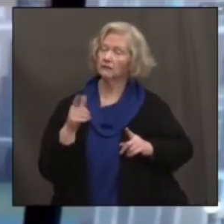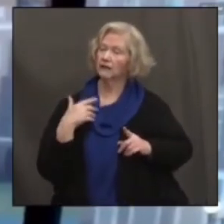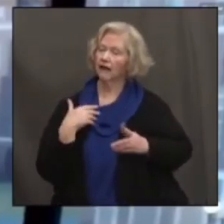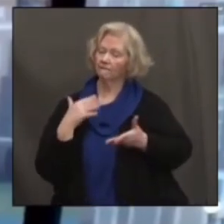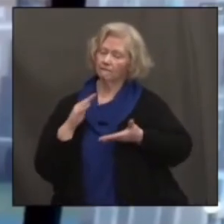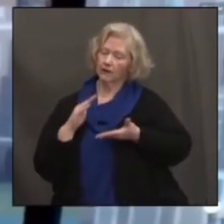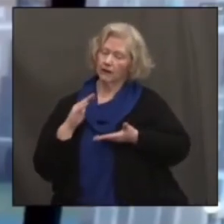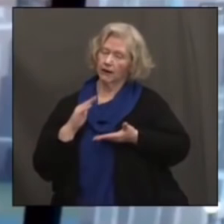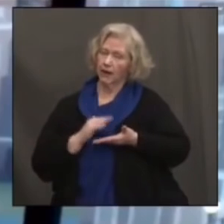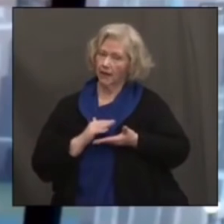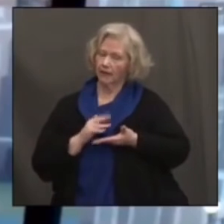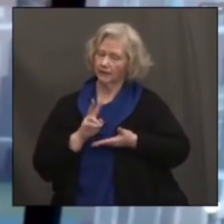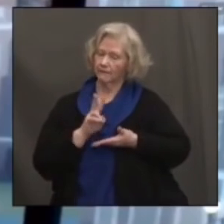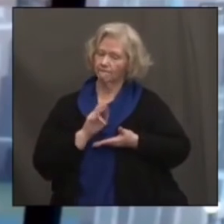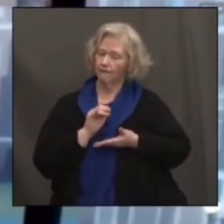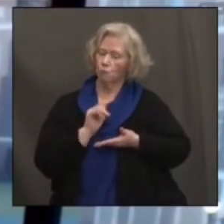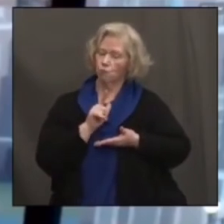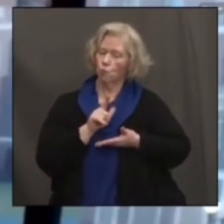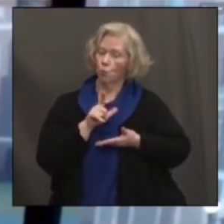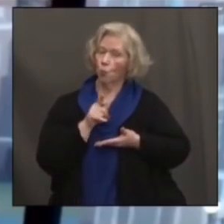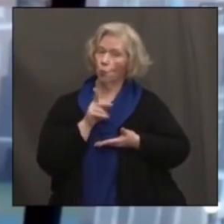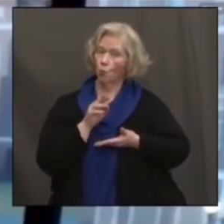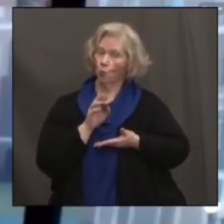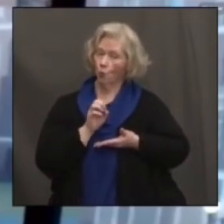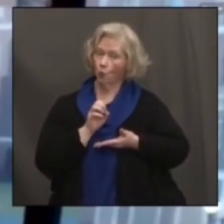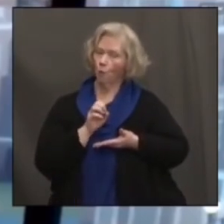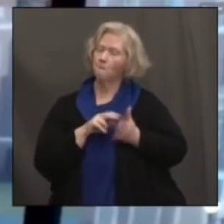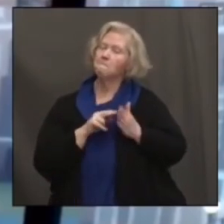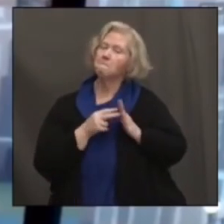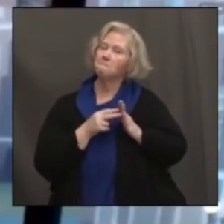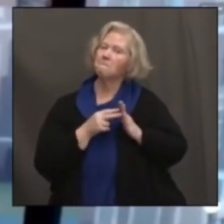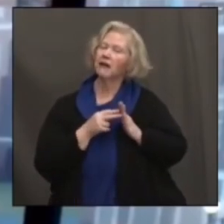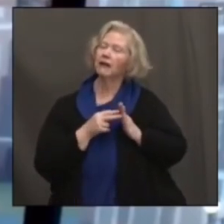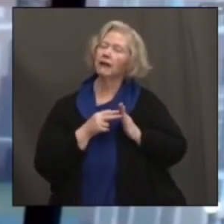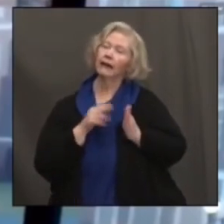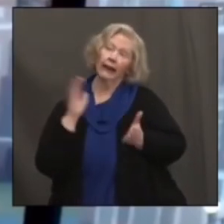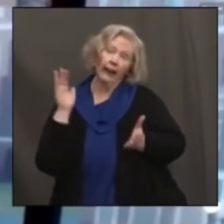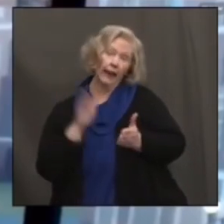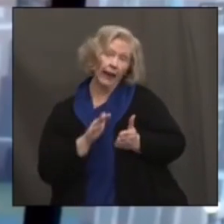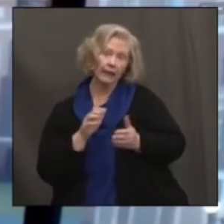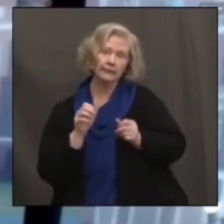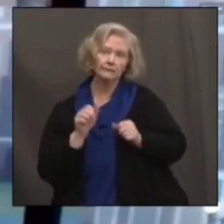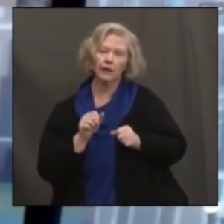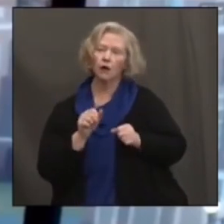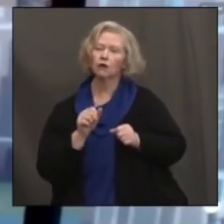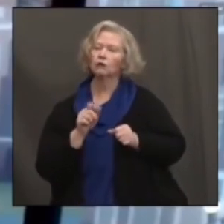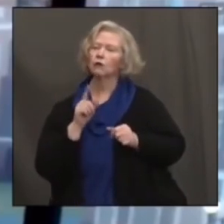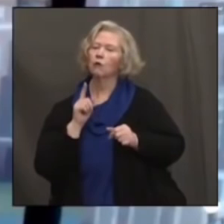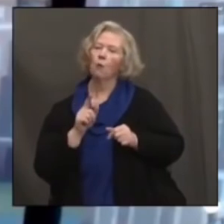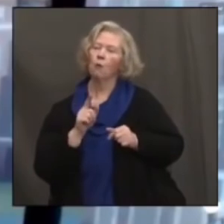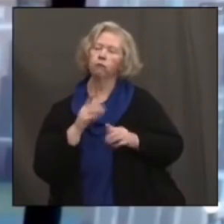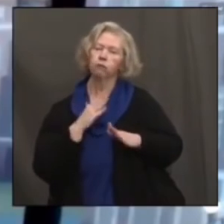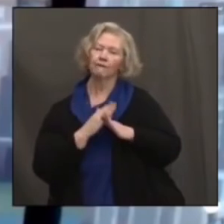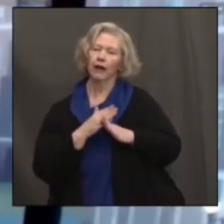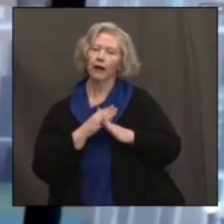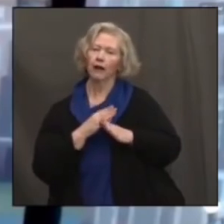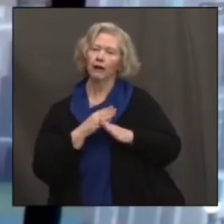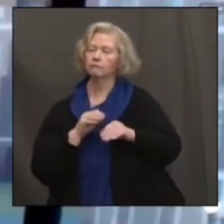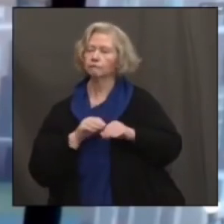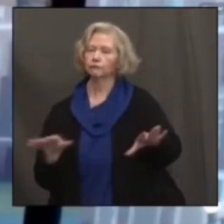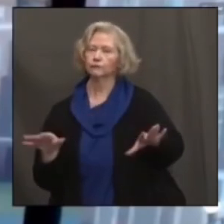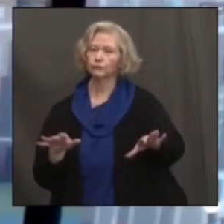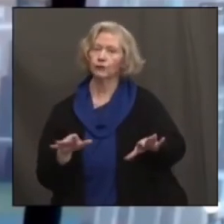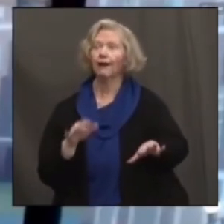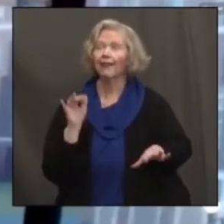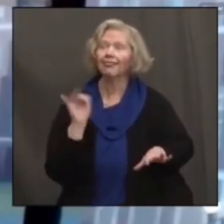of the protection against infection, may have that transmission blocking potential. And that's something that's kind of the dream